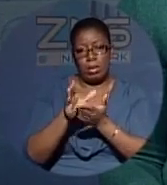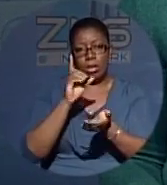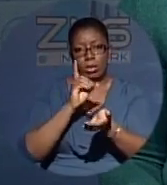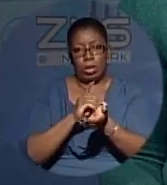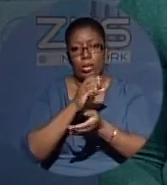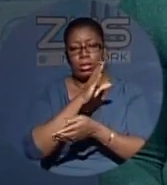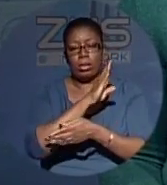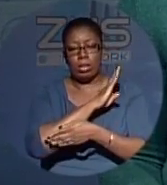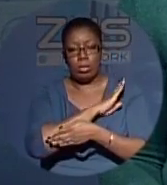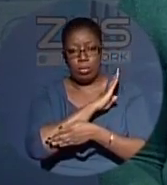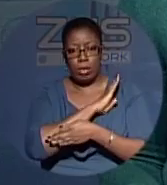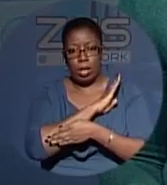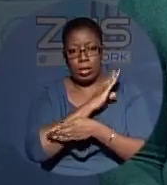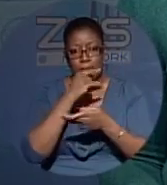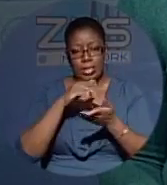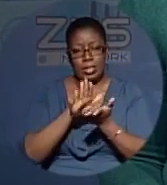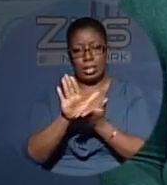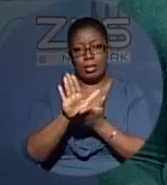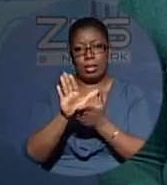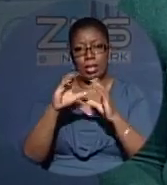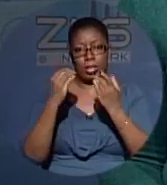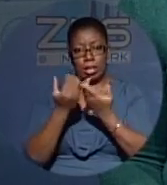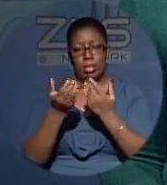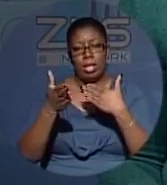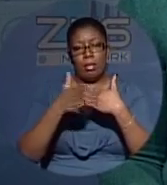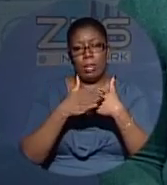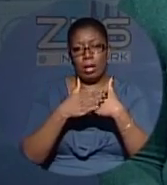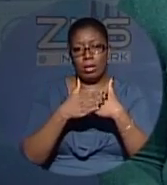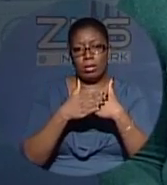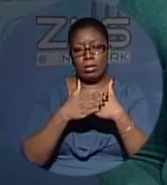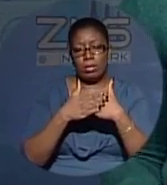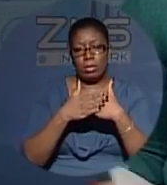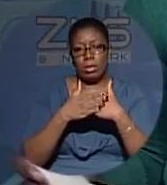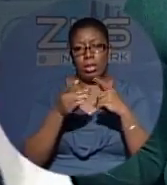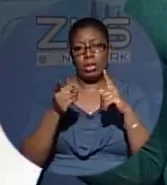and sent the case back to the Magistrate Court for her to schedule a hearing.